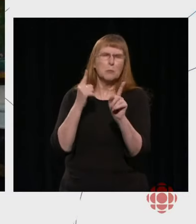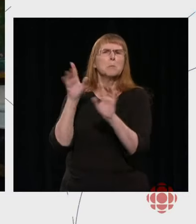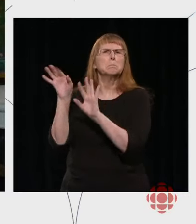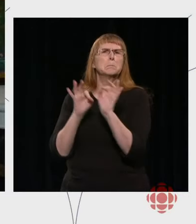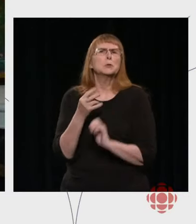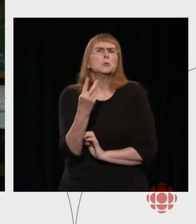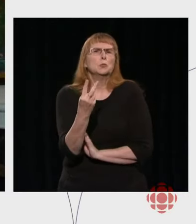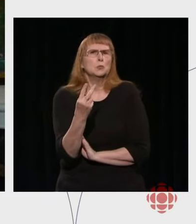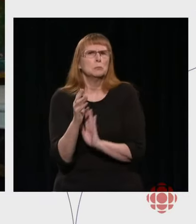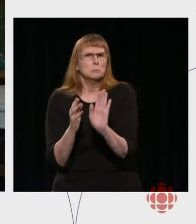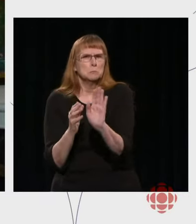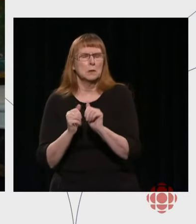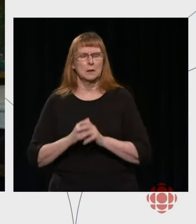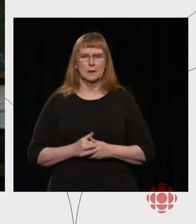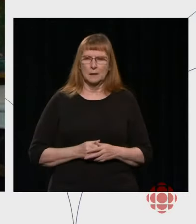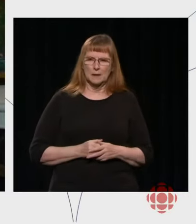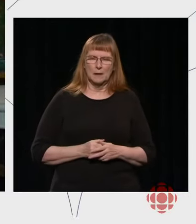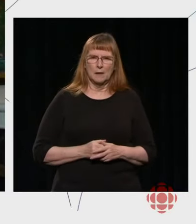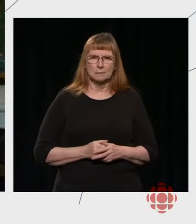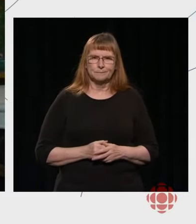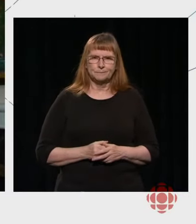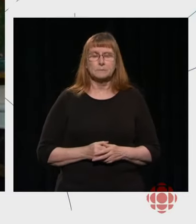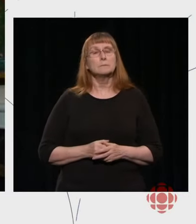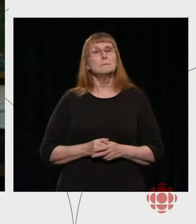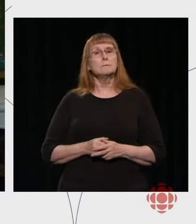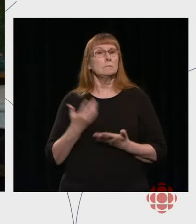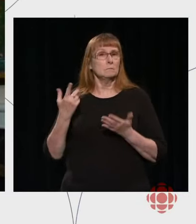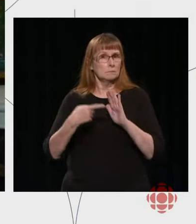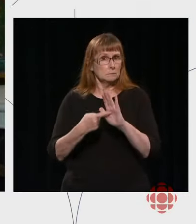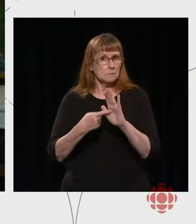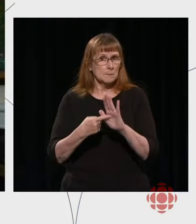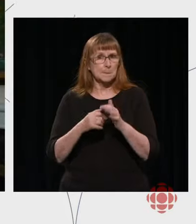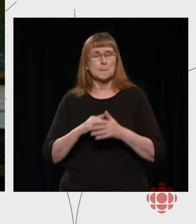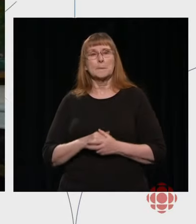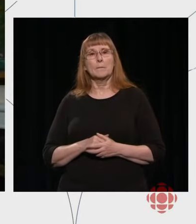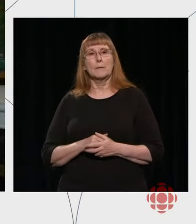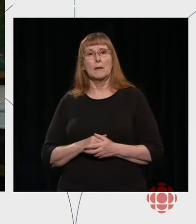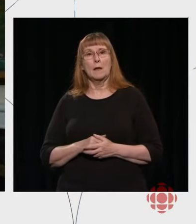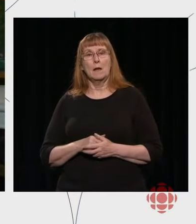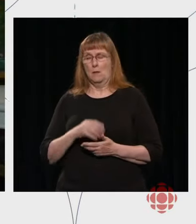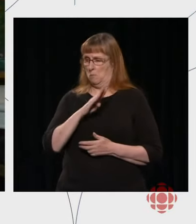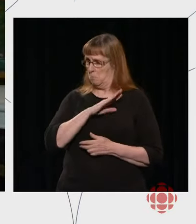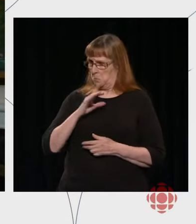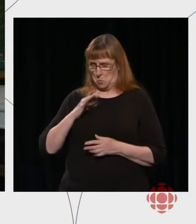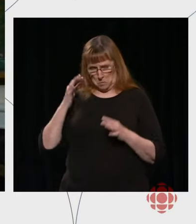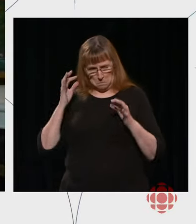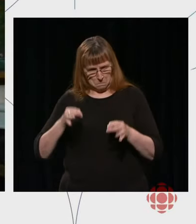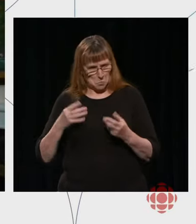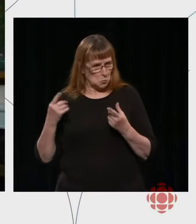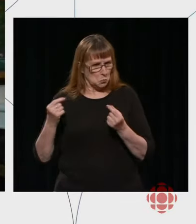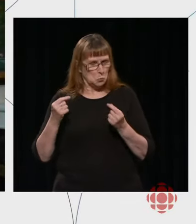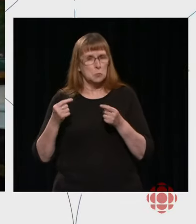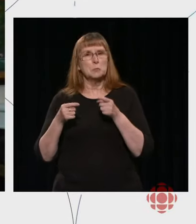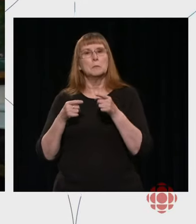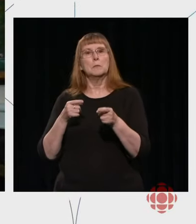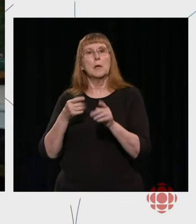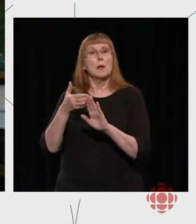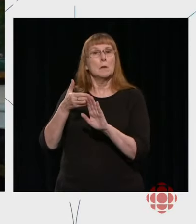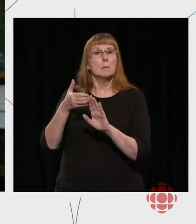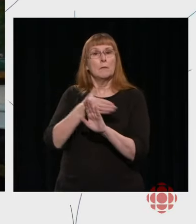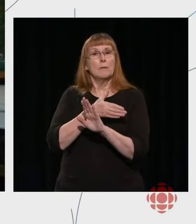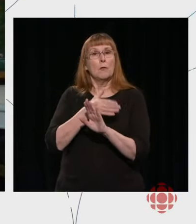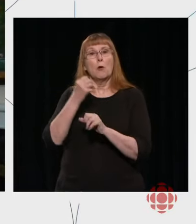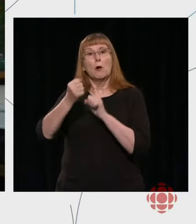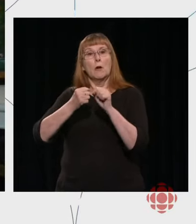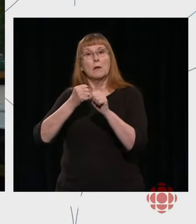I mentioned earlier, we established a number of targets. For example, before 2025,